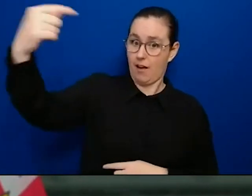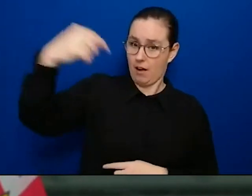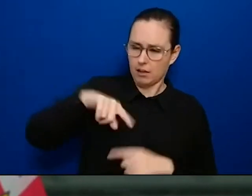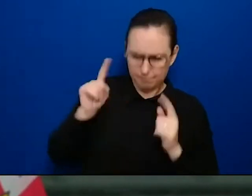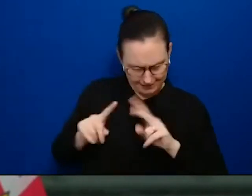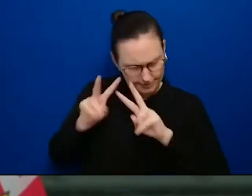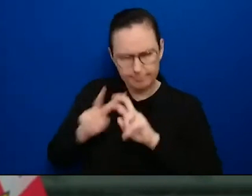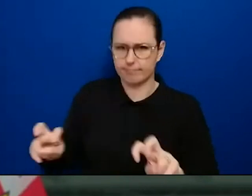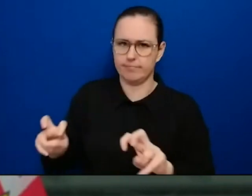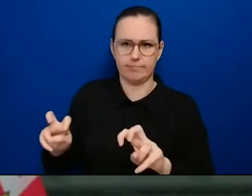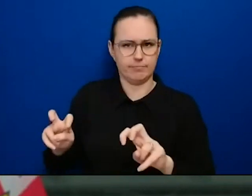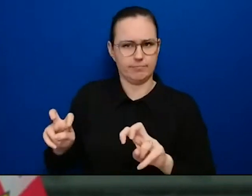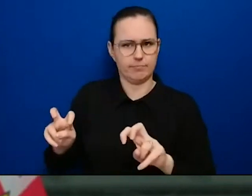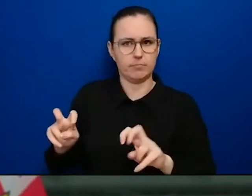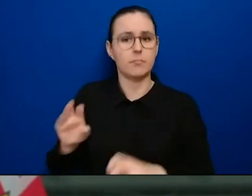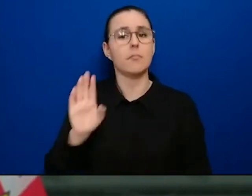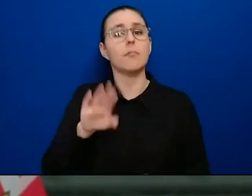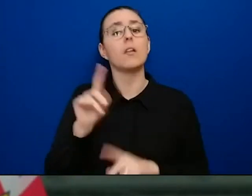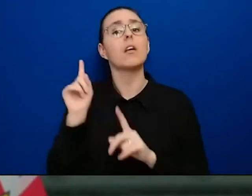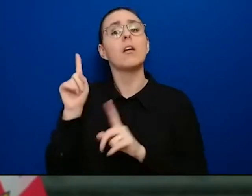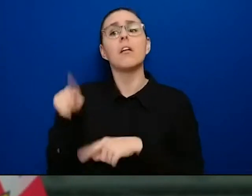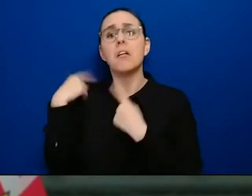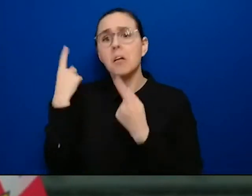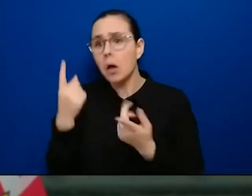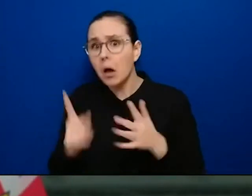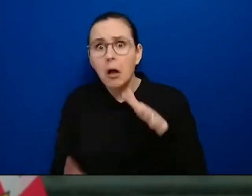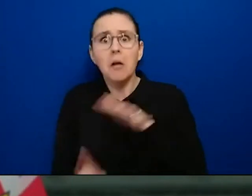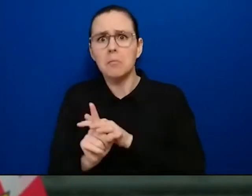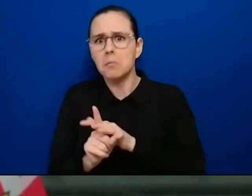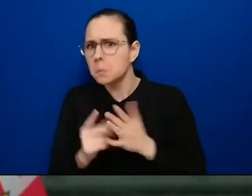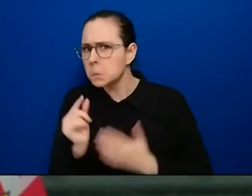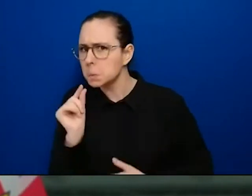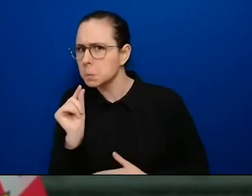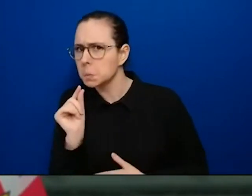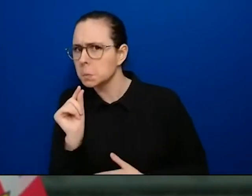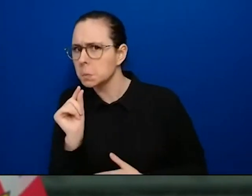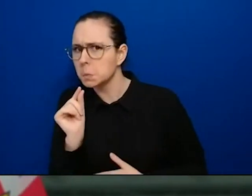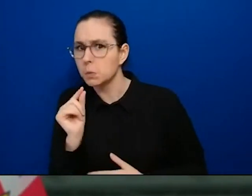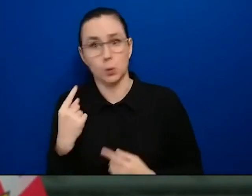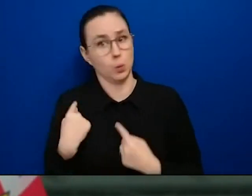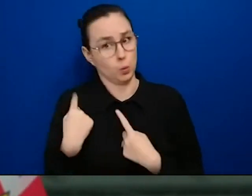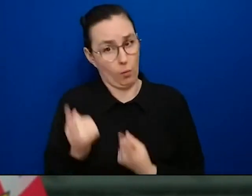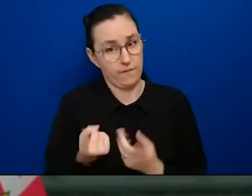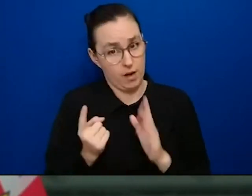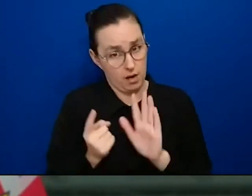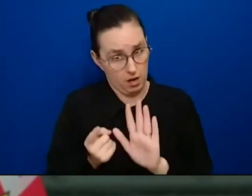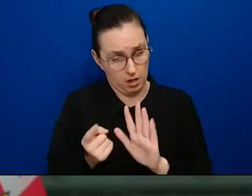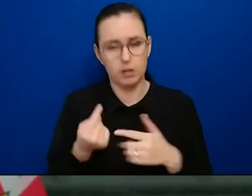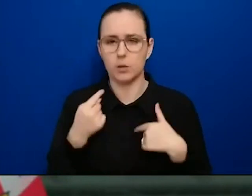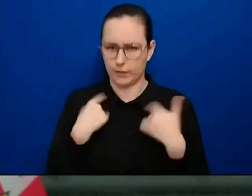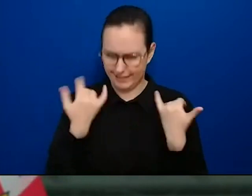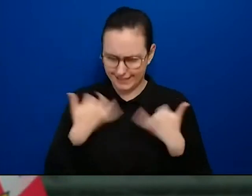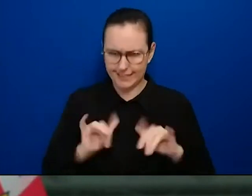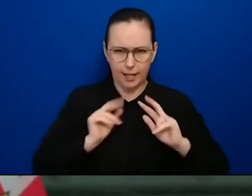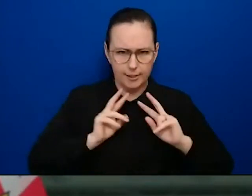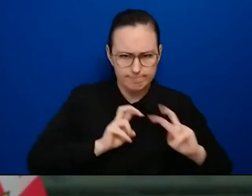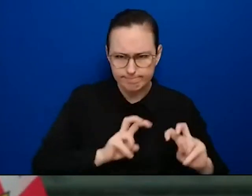seen a lot of it. I can be, we can be confident with the rapid whole genome sequencing that we've been doing.